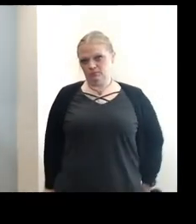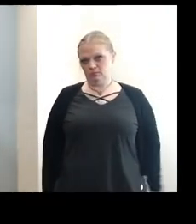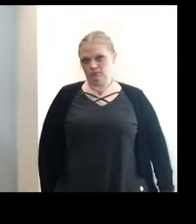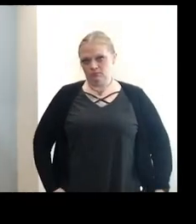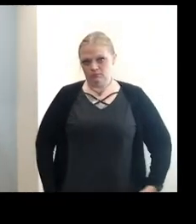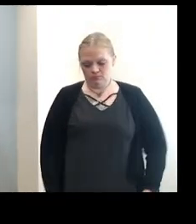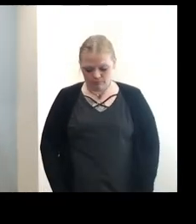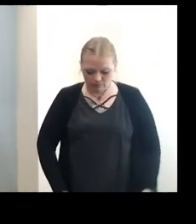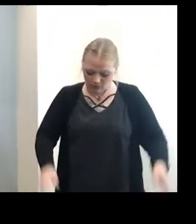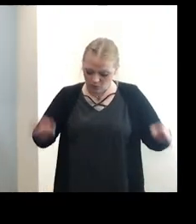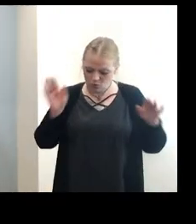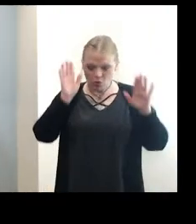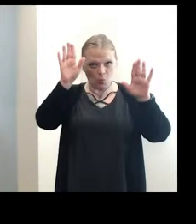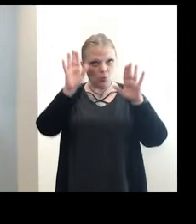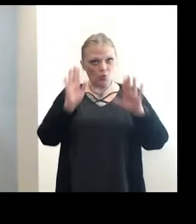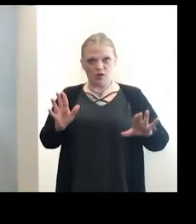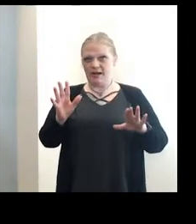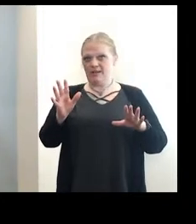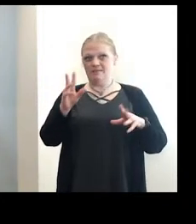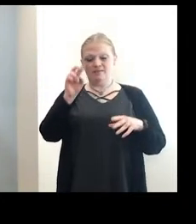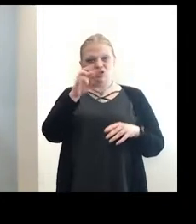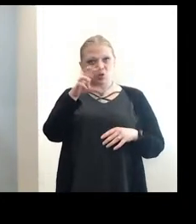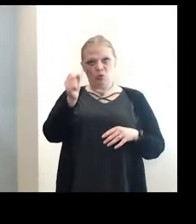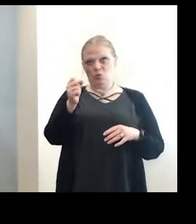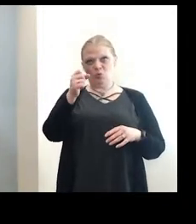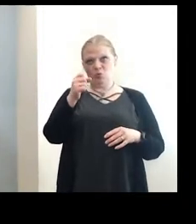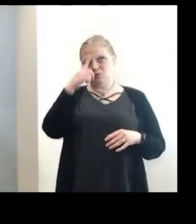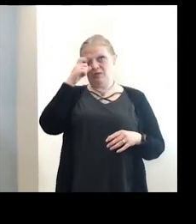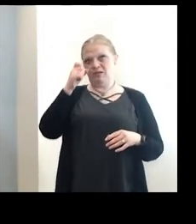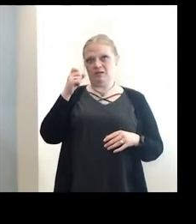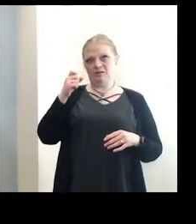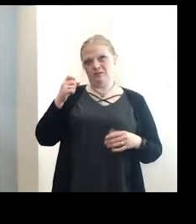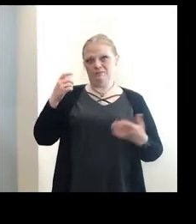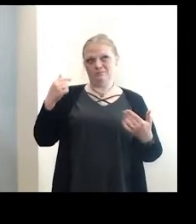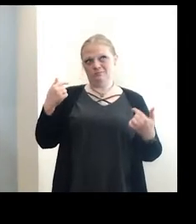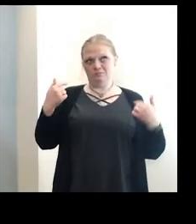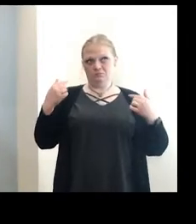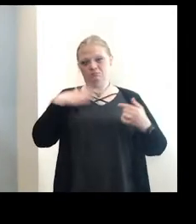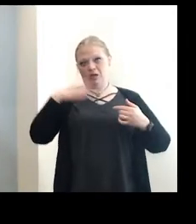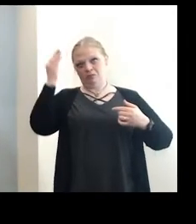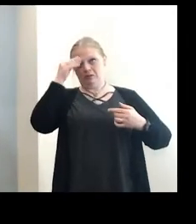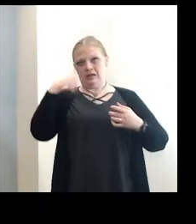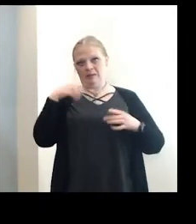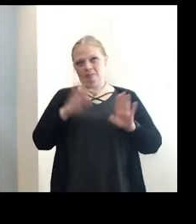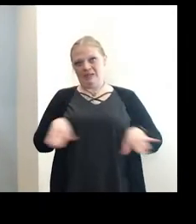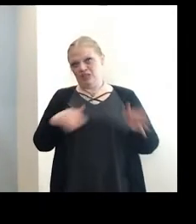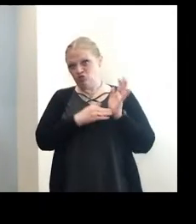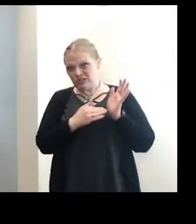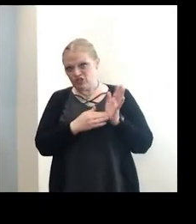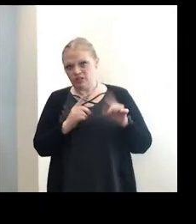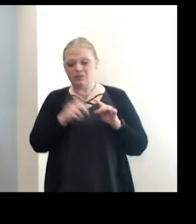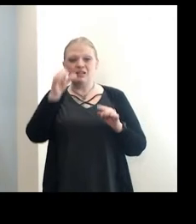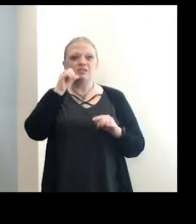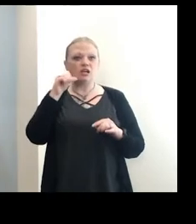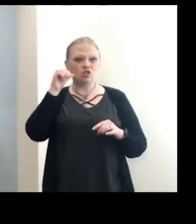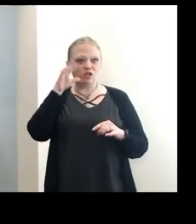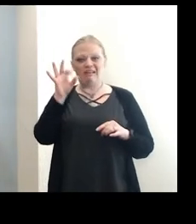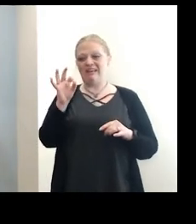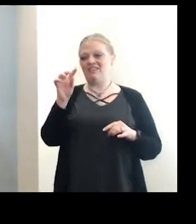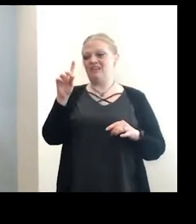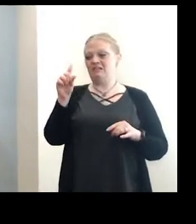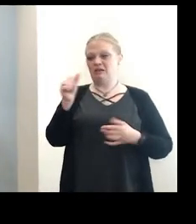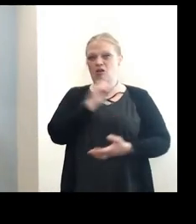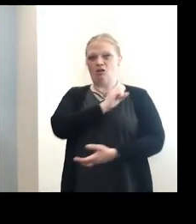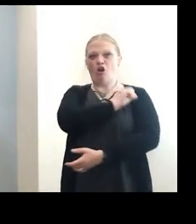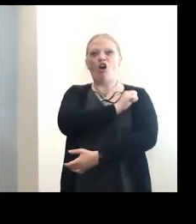the pediatrician on me and for the COVID-19 vaccine. So yesterday, the FDA authorized emergency use of the